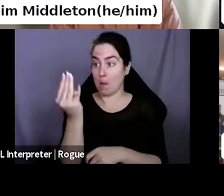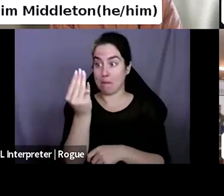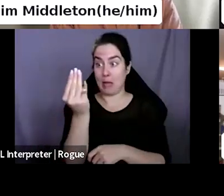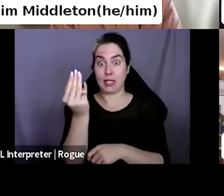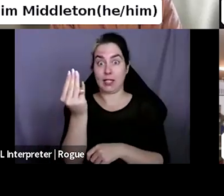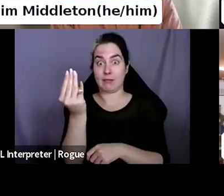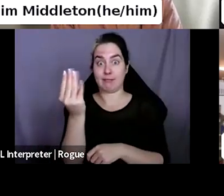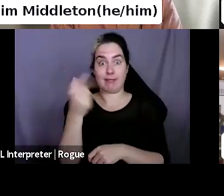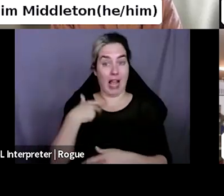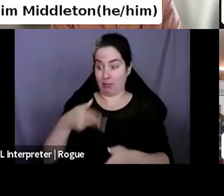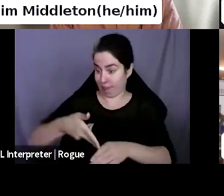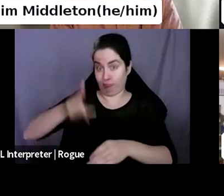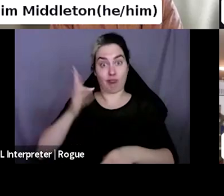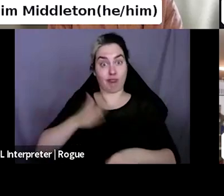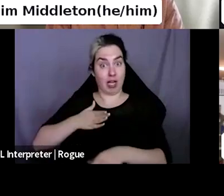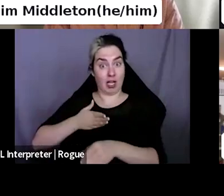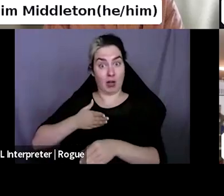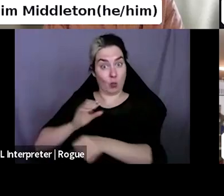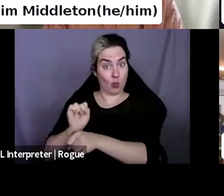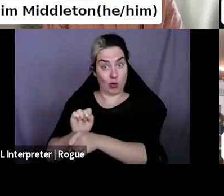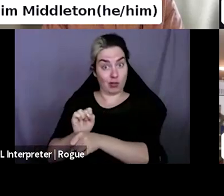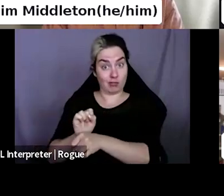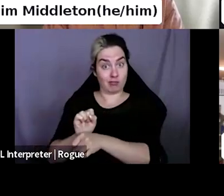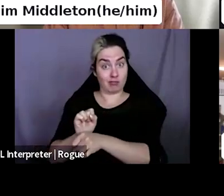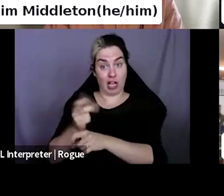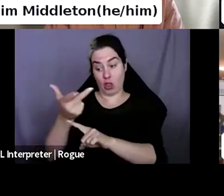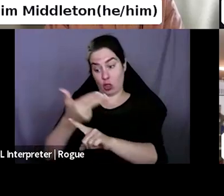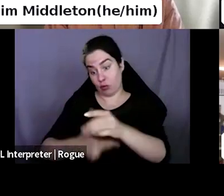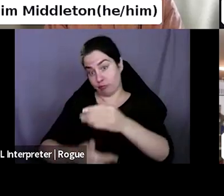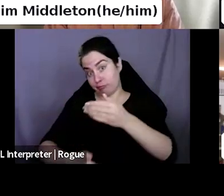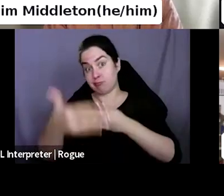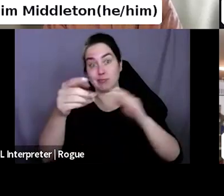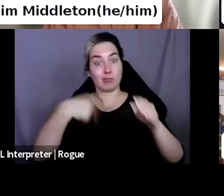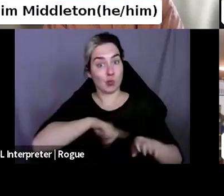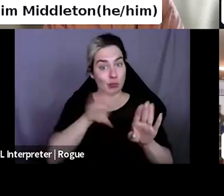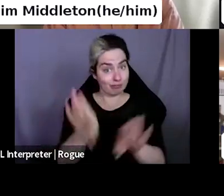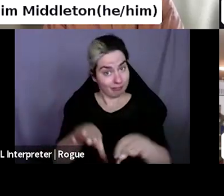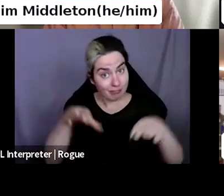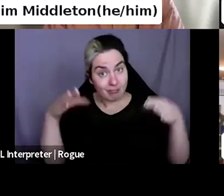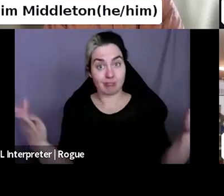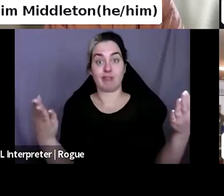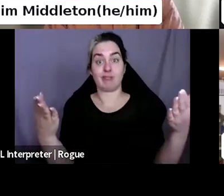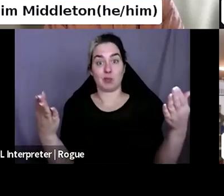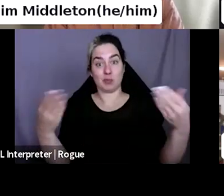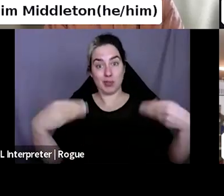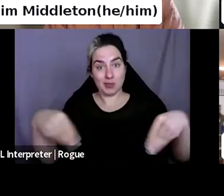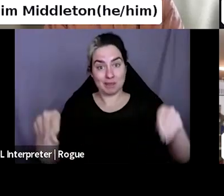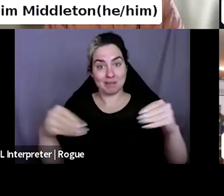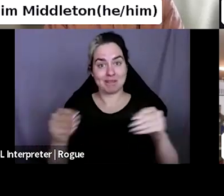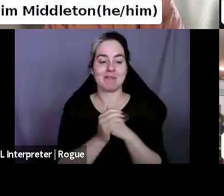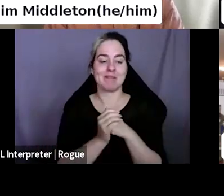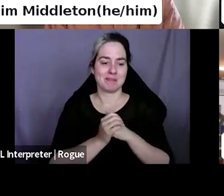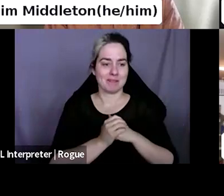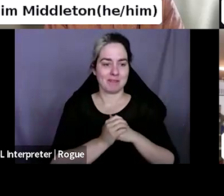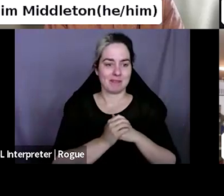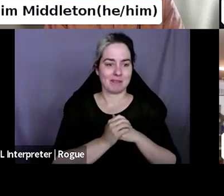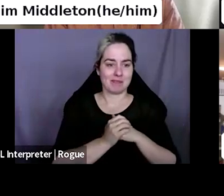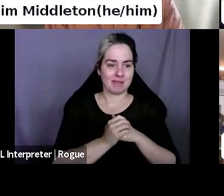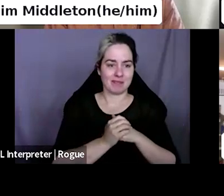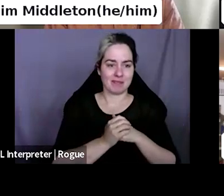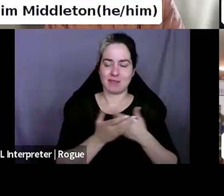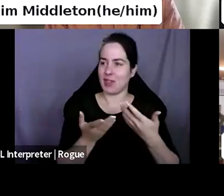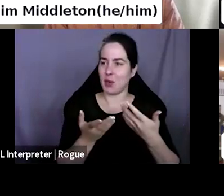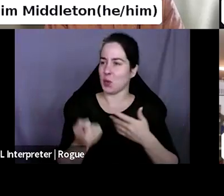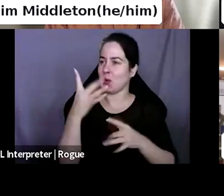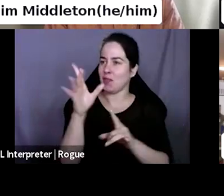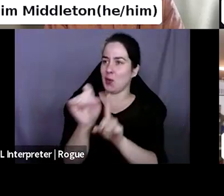and we opened, uh, three months after that. So, um, I don't know. There's one of those cases where I think ignorance